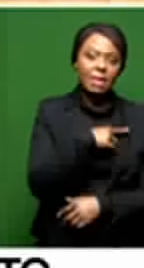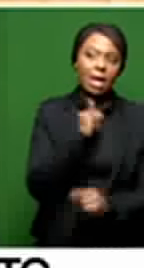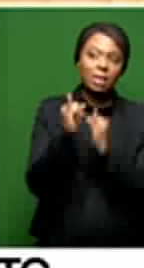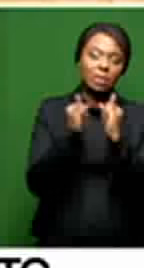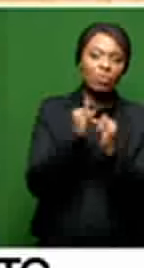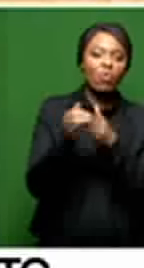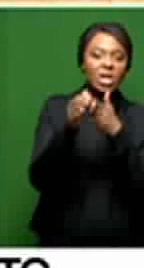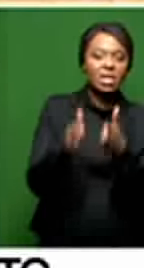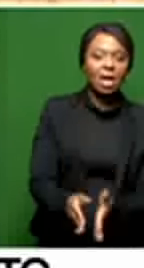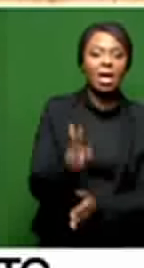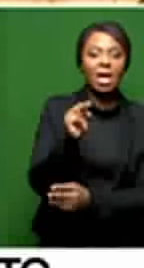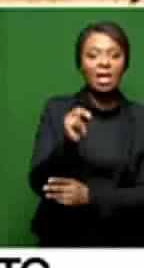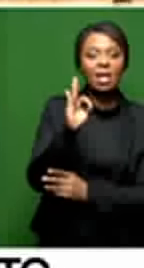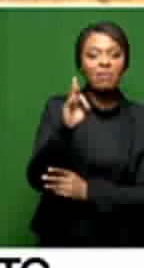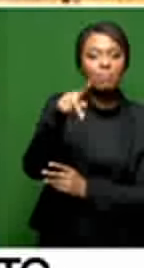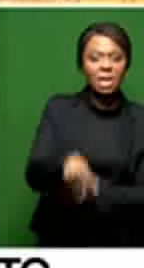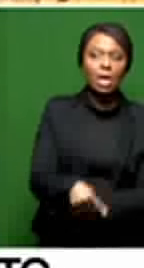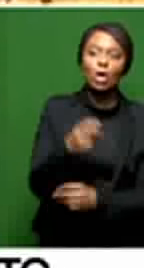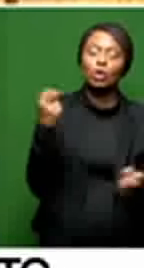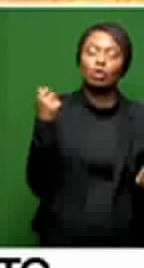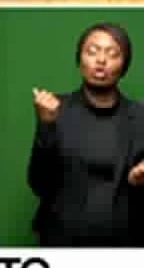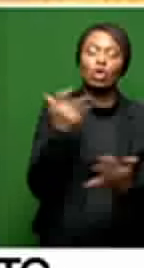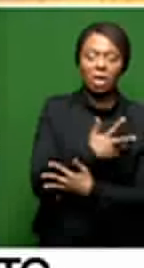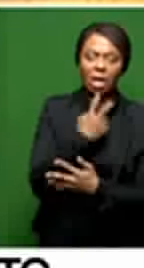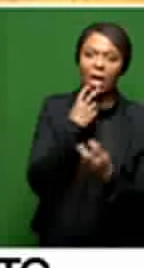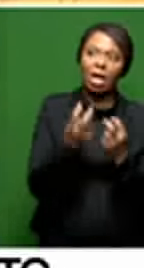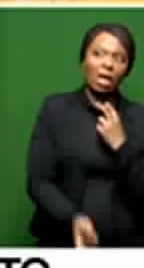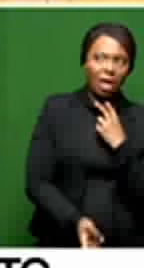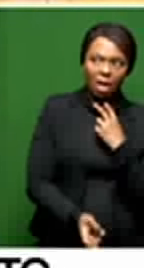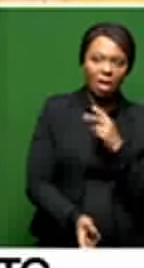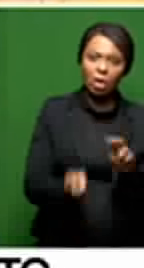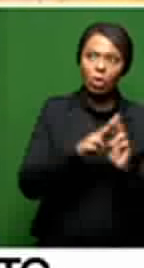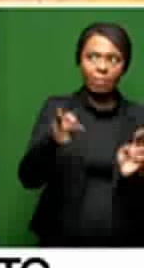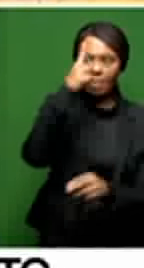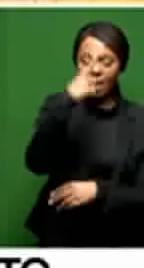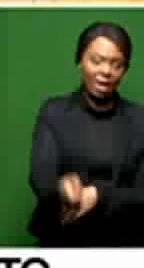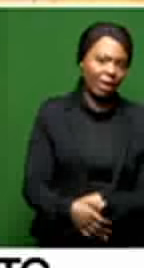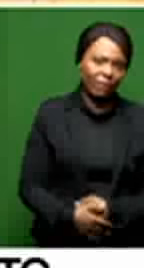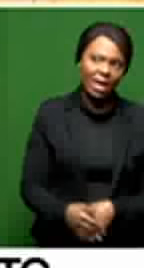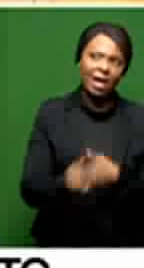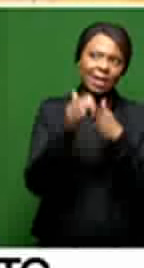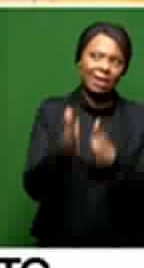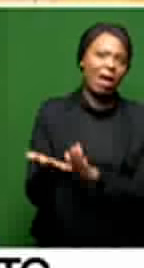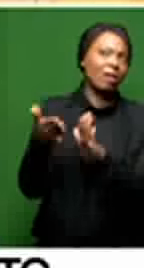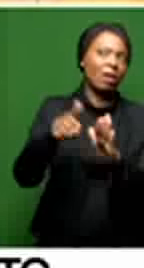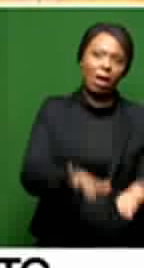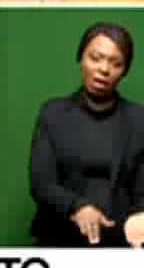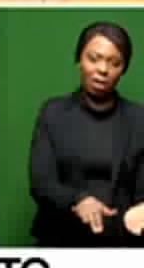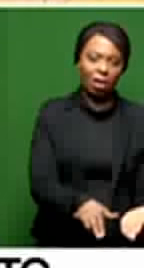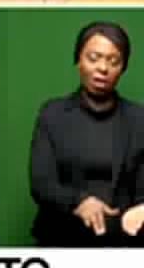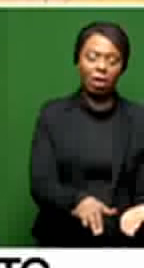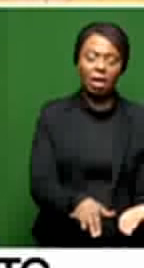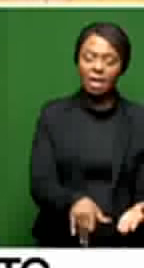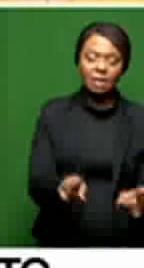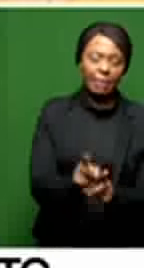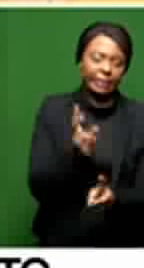NFP, still shocked, still in disbelief that their leader is no more. And I think what is more difficult